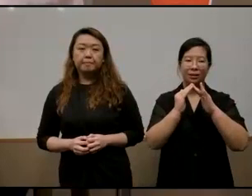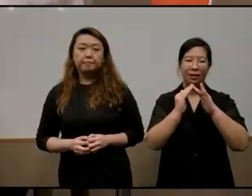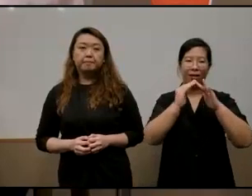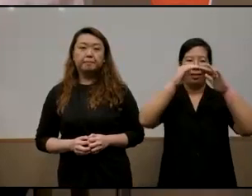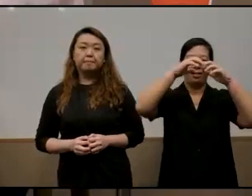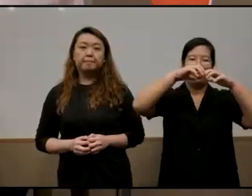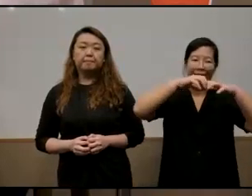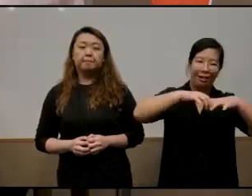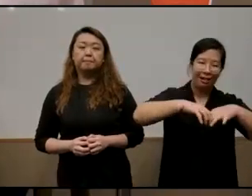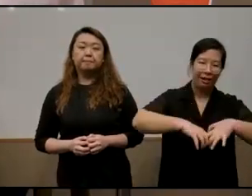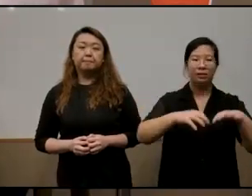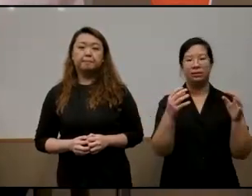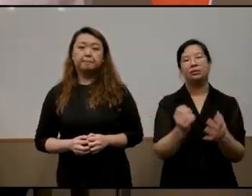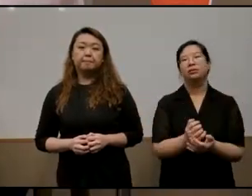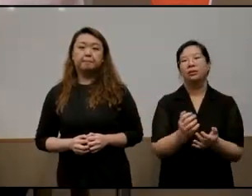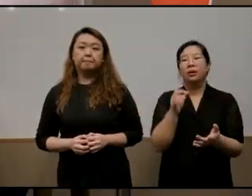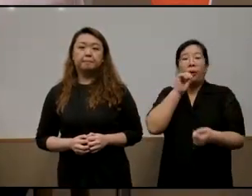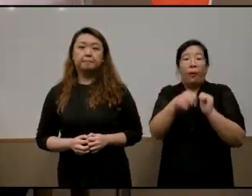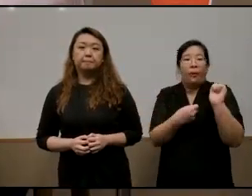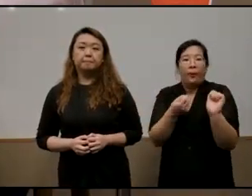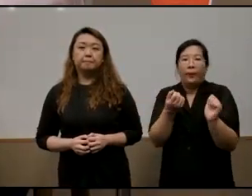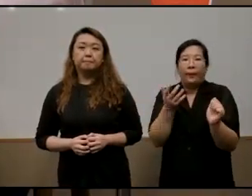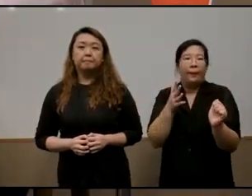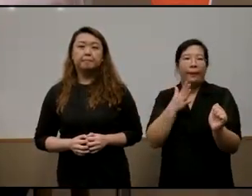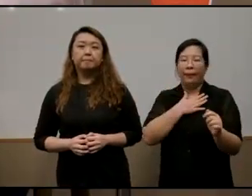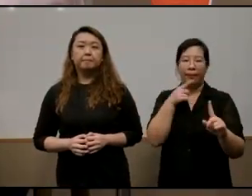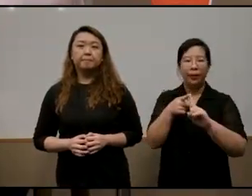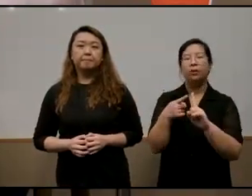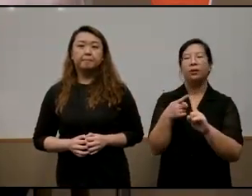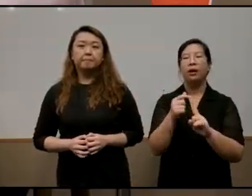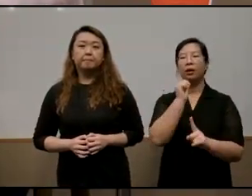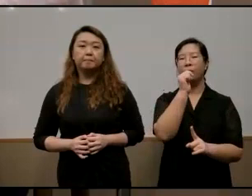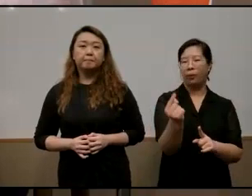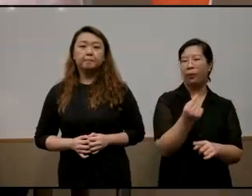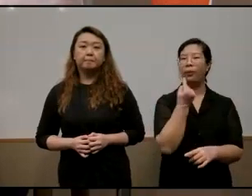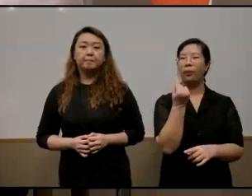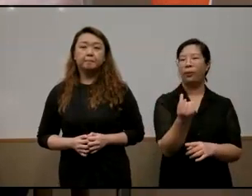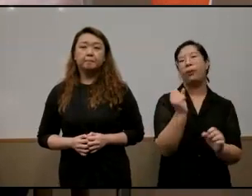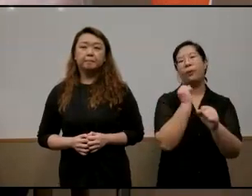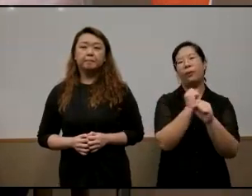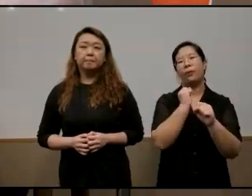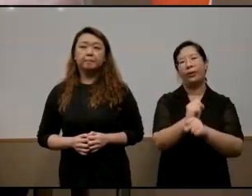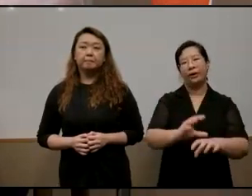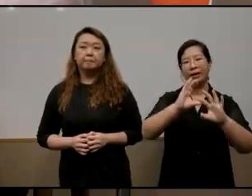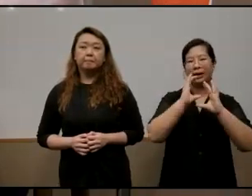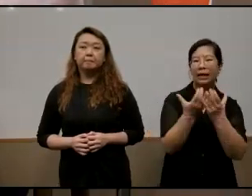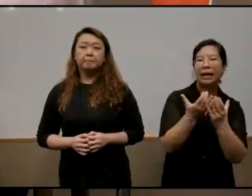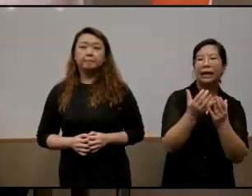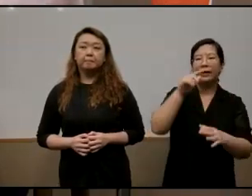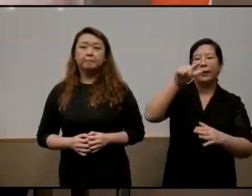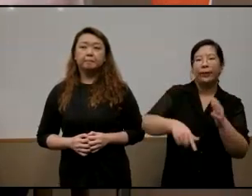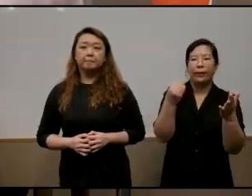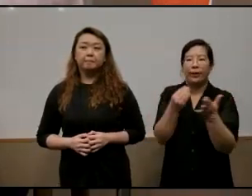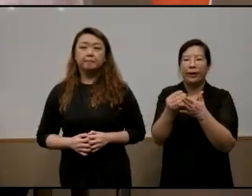so my point is um it is not just um working class or low-income families that